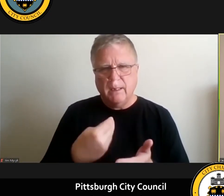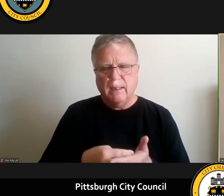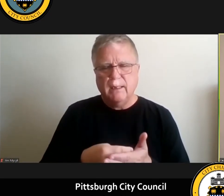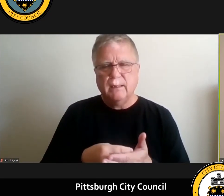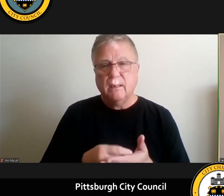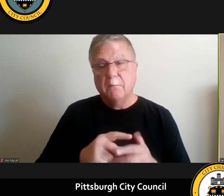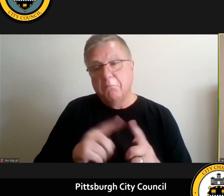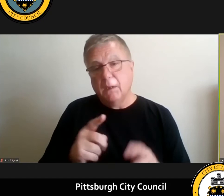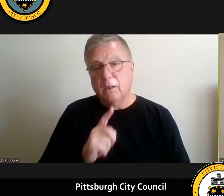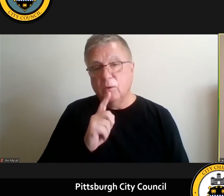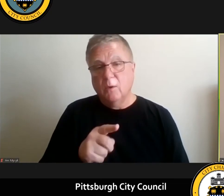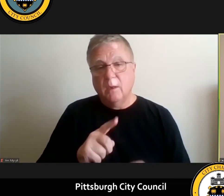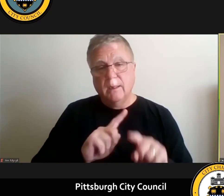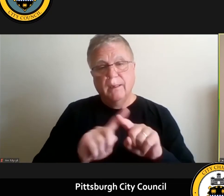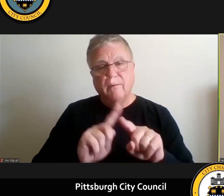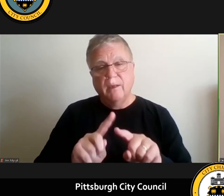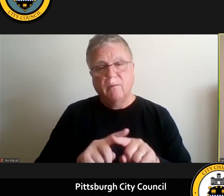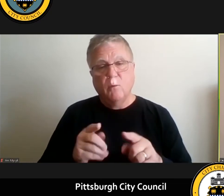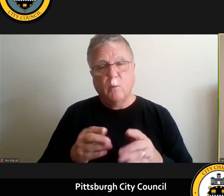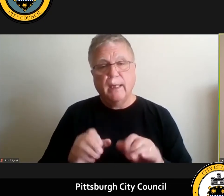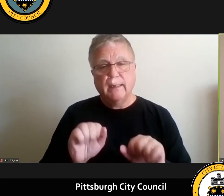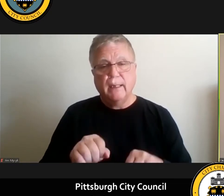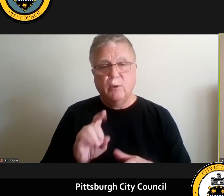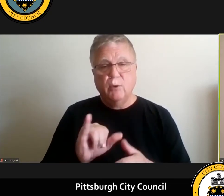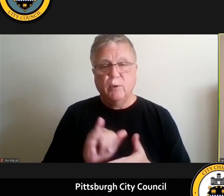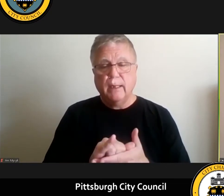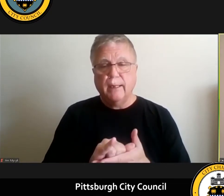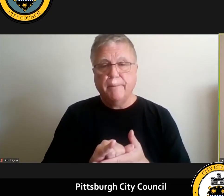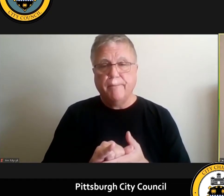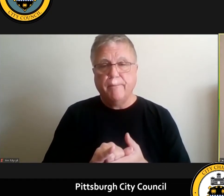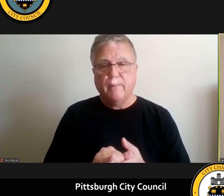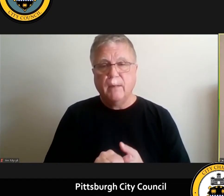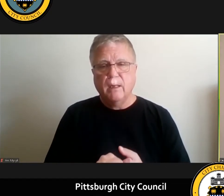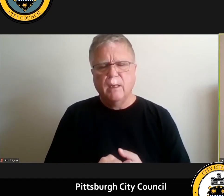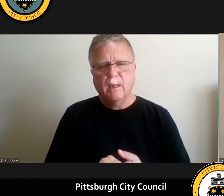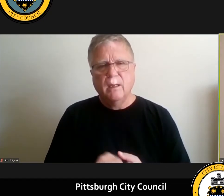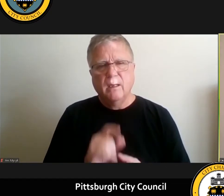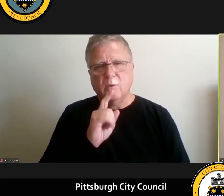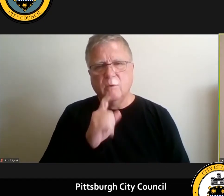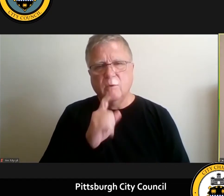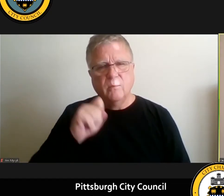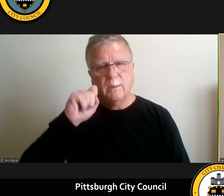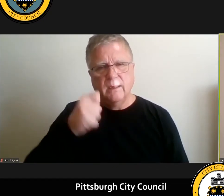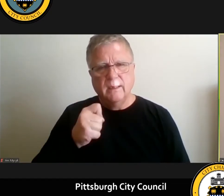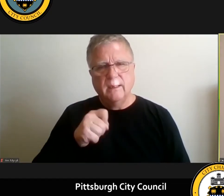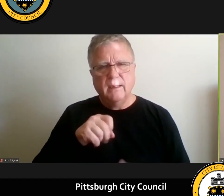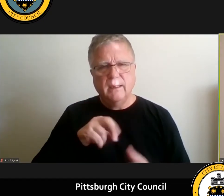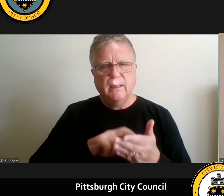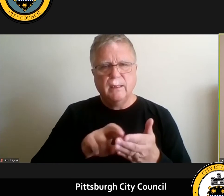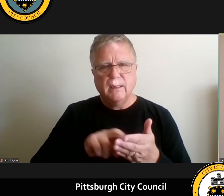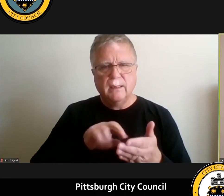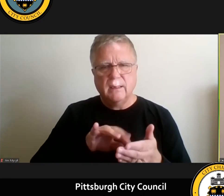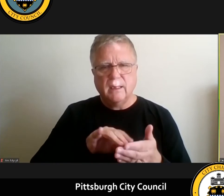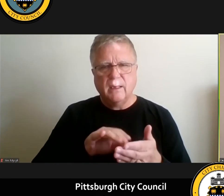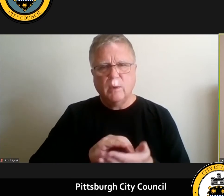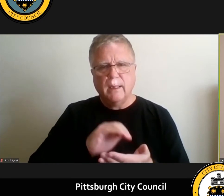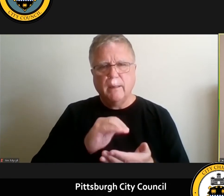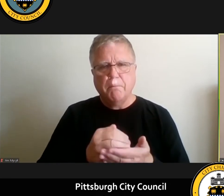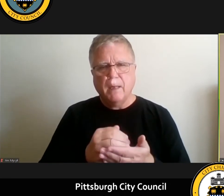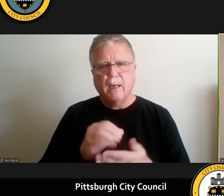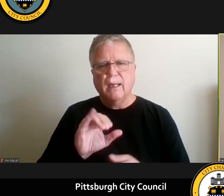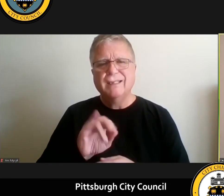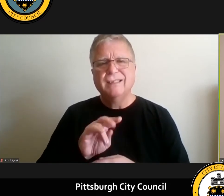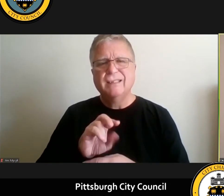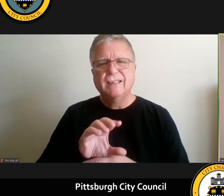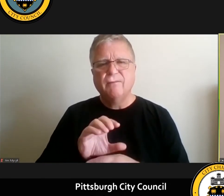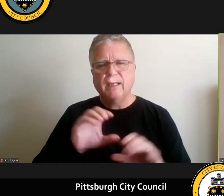different ways that we can do this there's um a really neat study where um the amount of civic engagement around